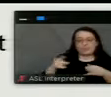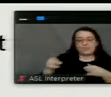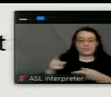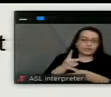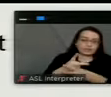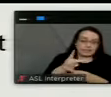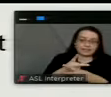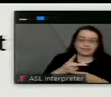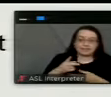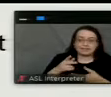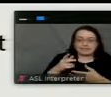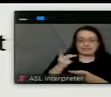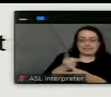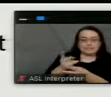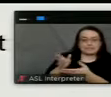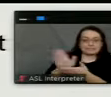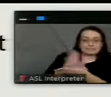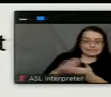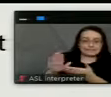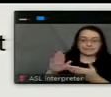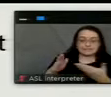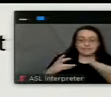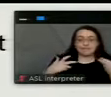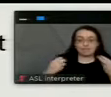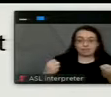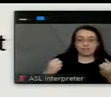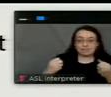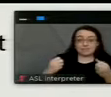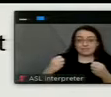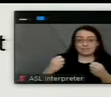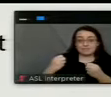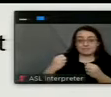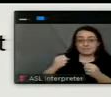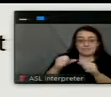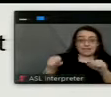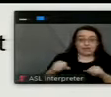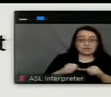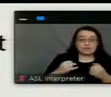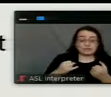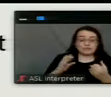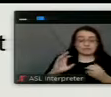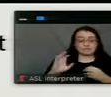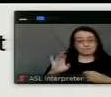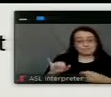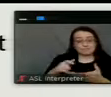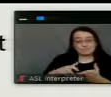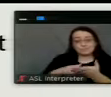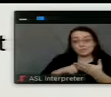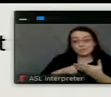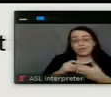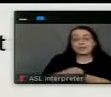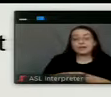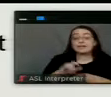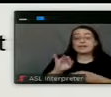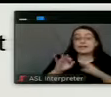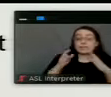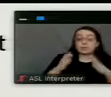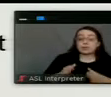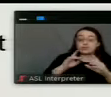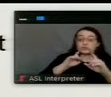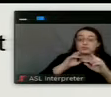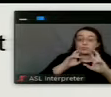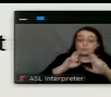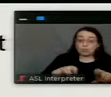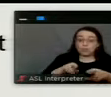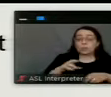sanitary, clean and healthy environment. Um, if any person reports being scratched or